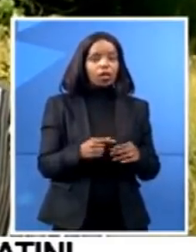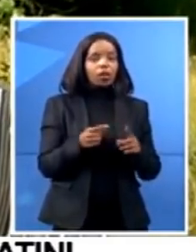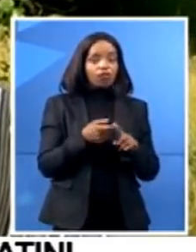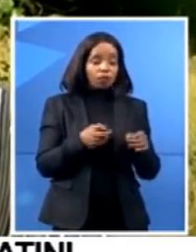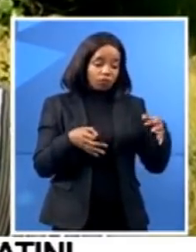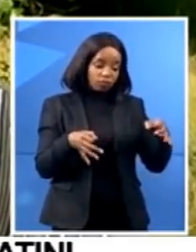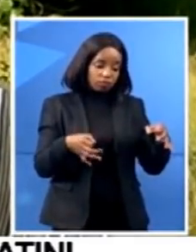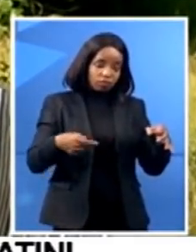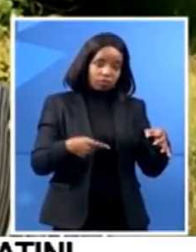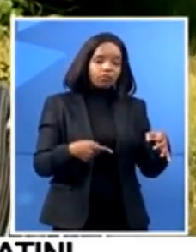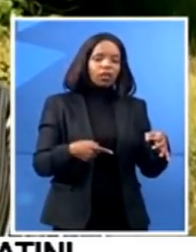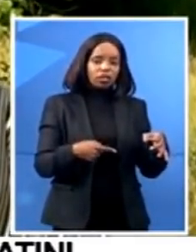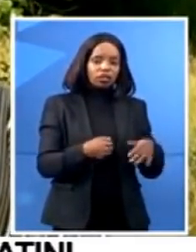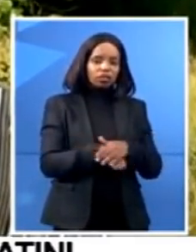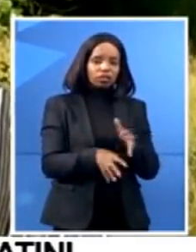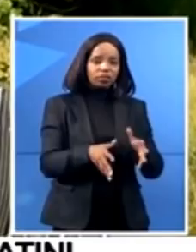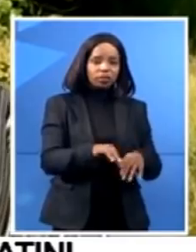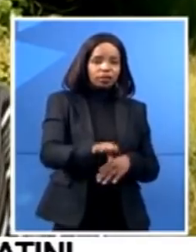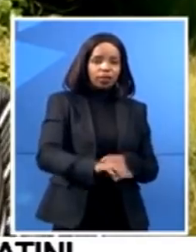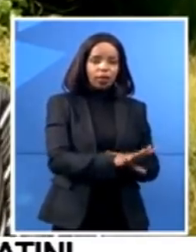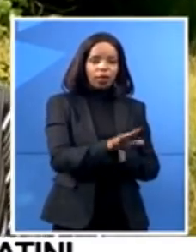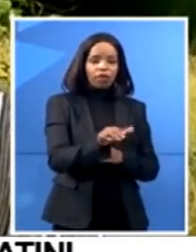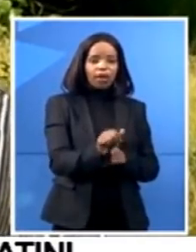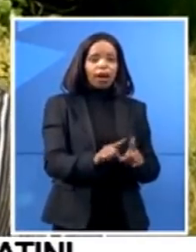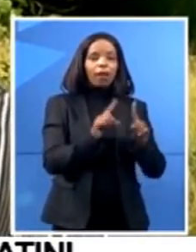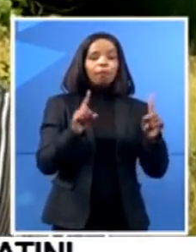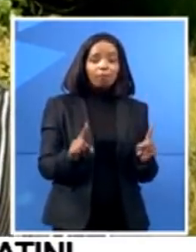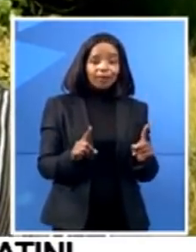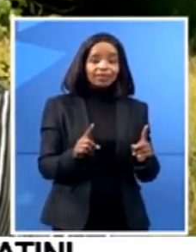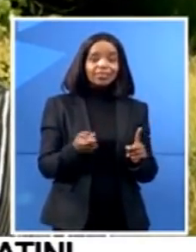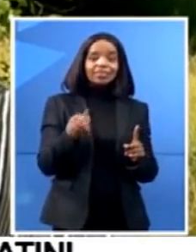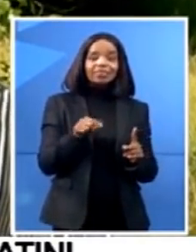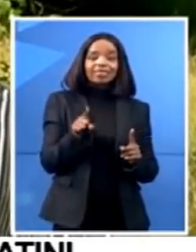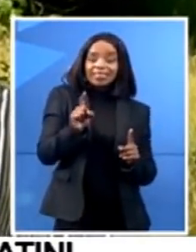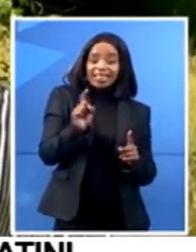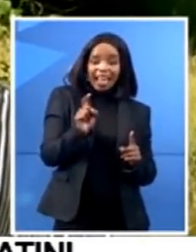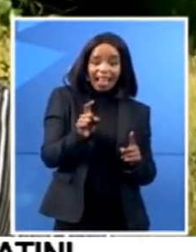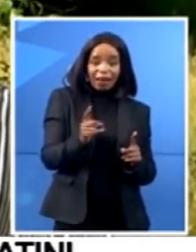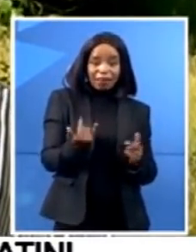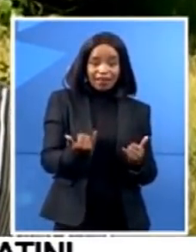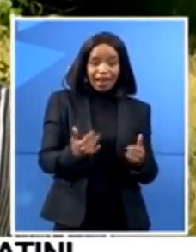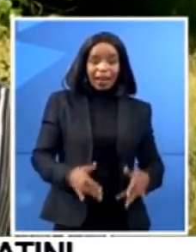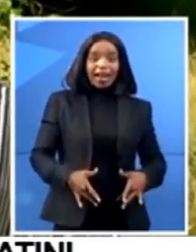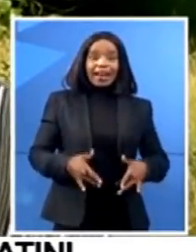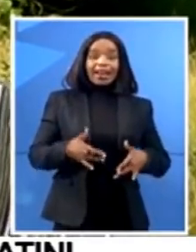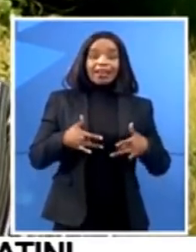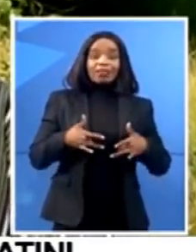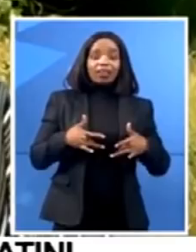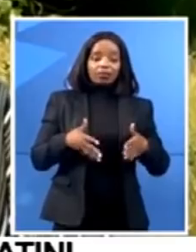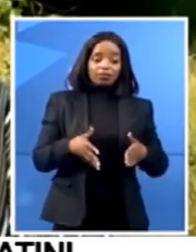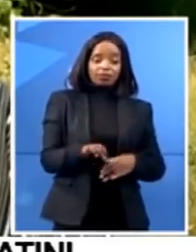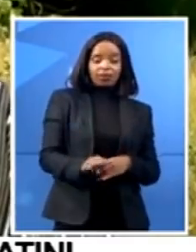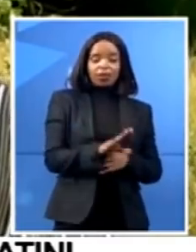residing, they are not residing in South Africa, they're residing in Swaziland, which means they are their first